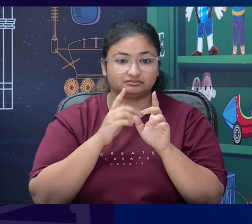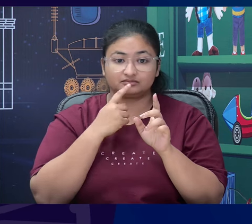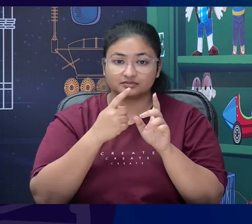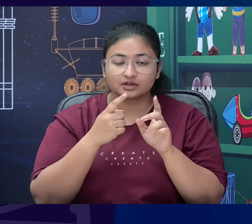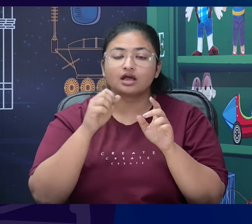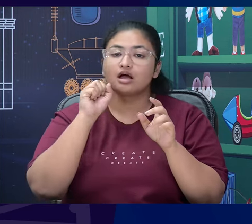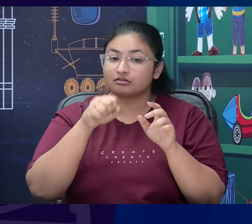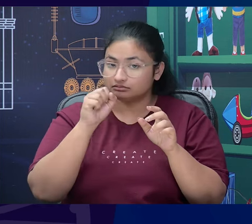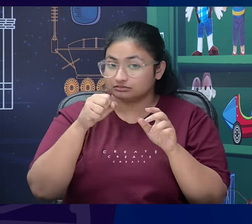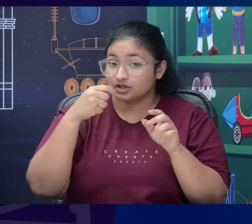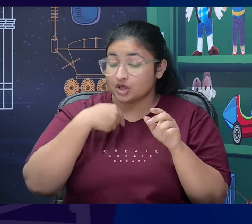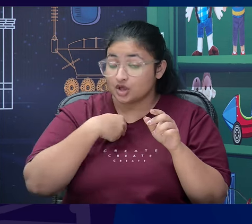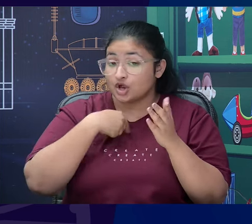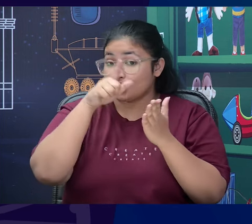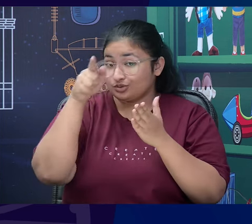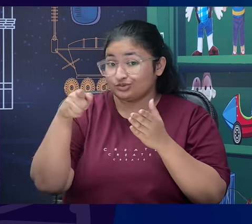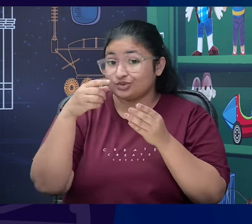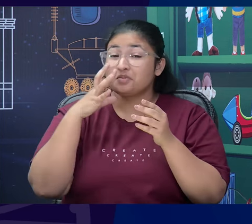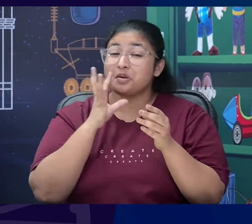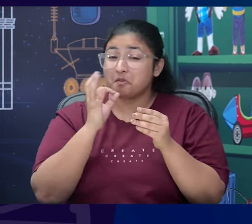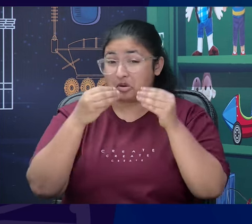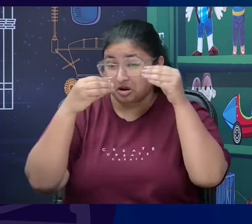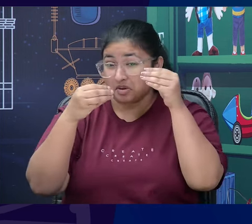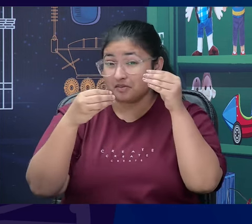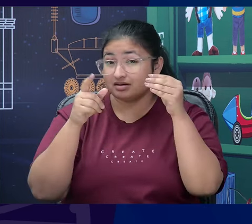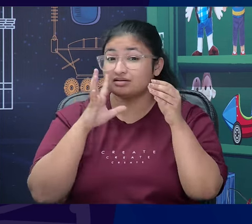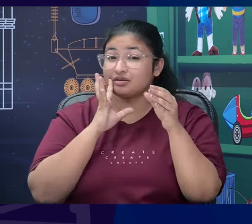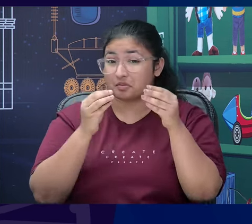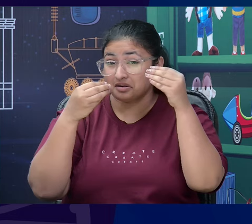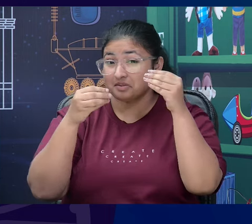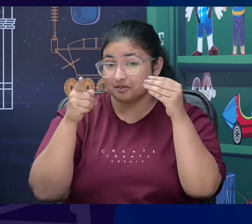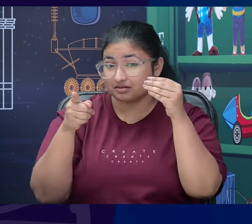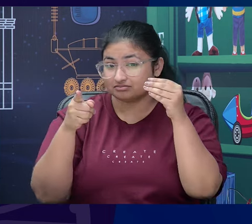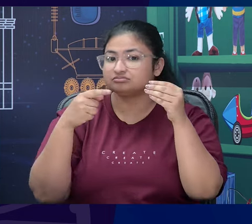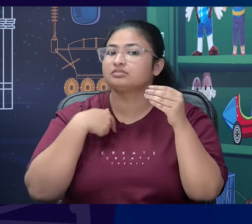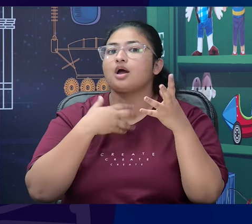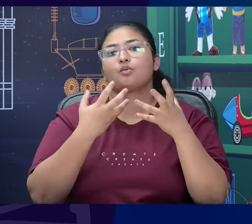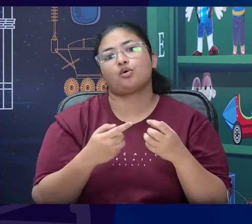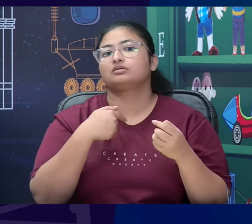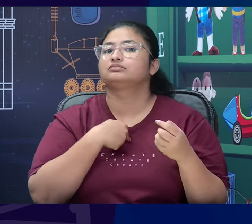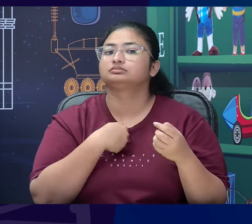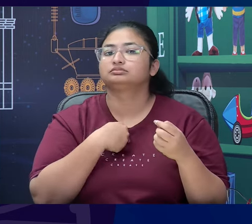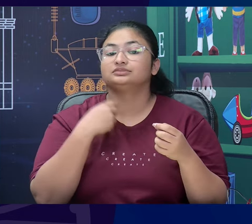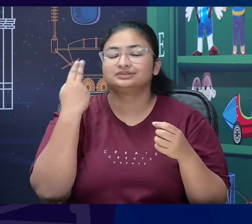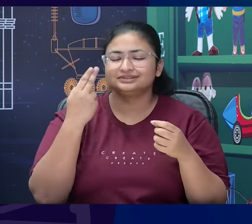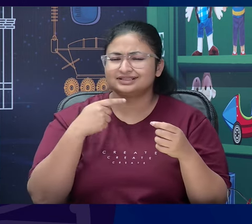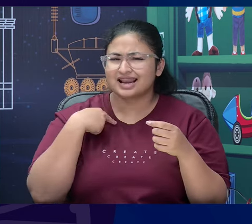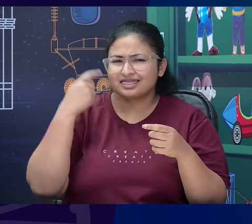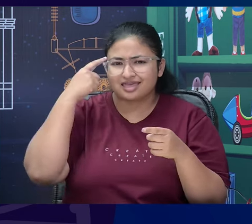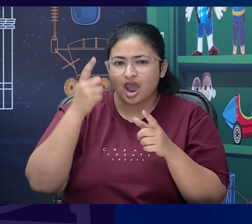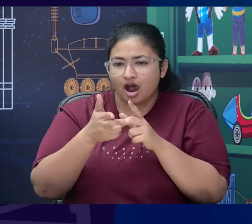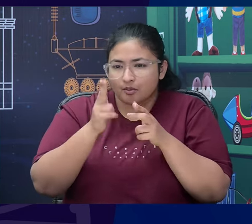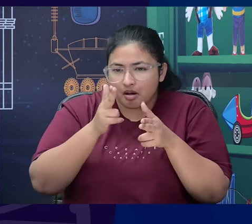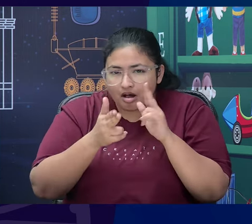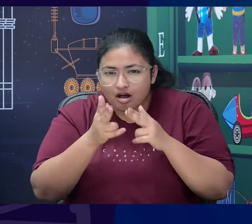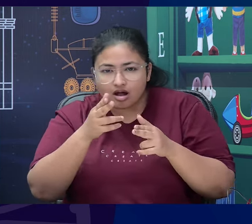brought to you tonight concerning some new missiles I thought I would take it from you. It will be